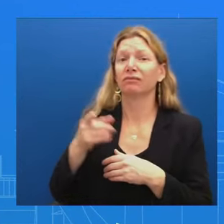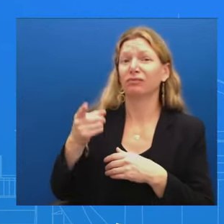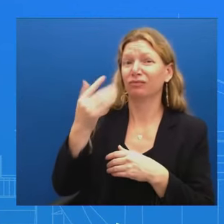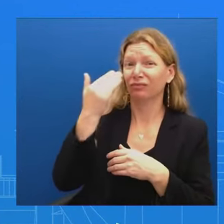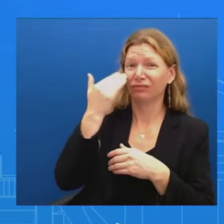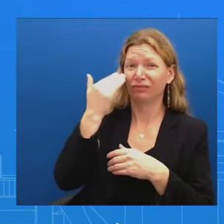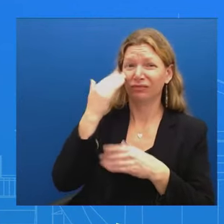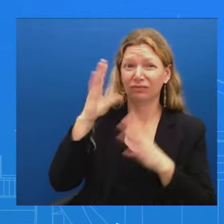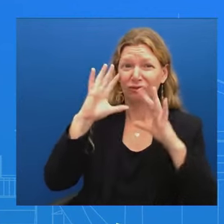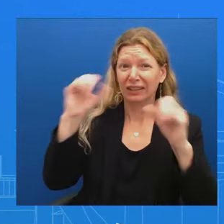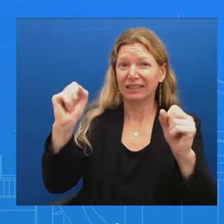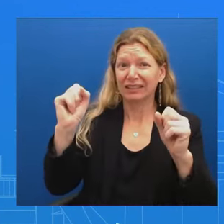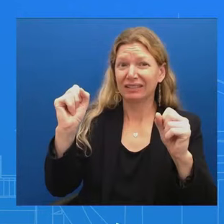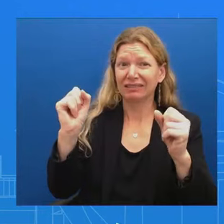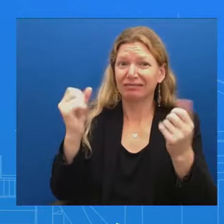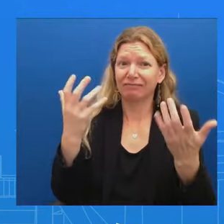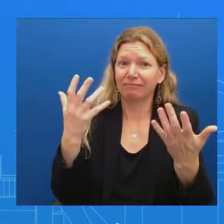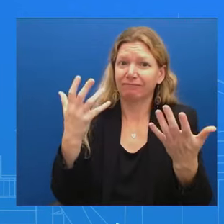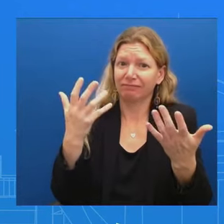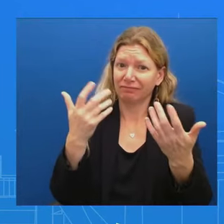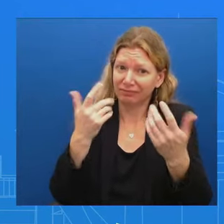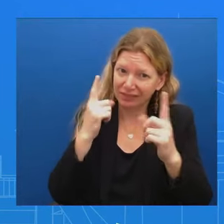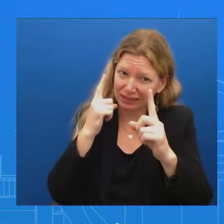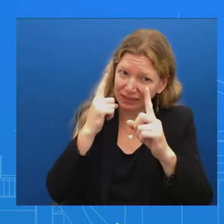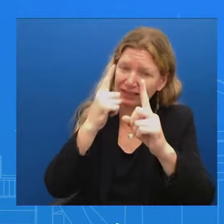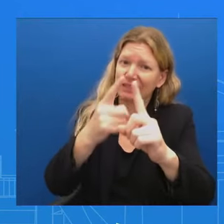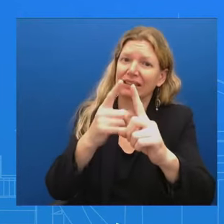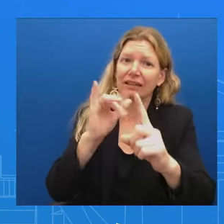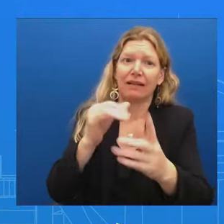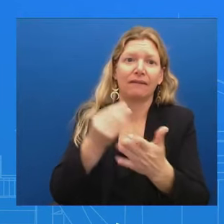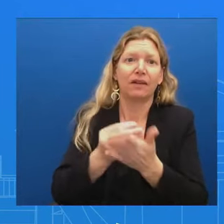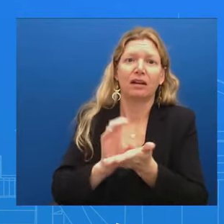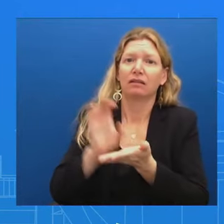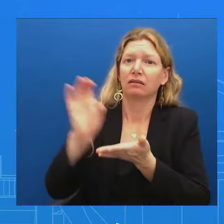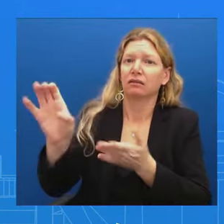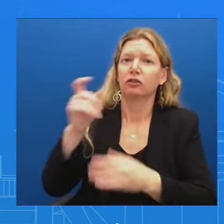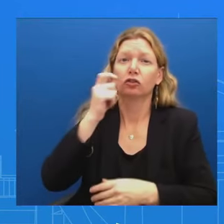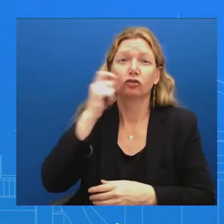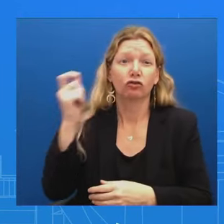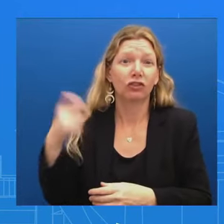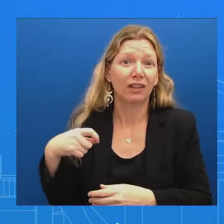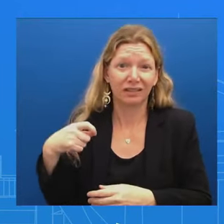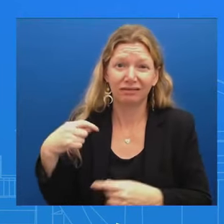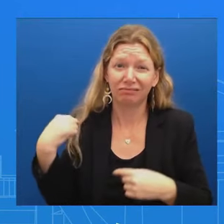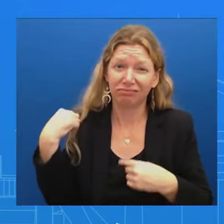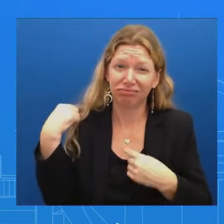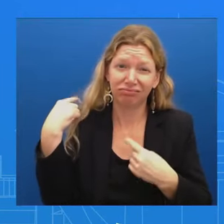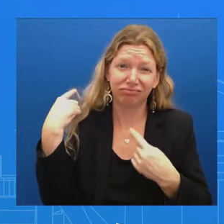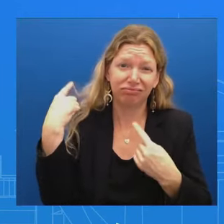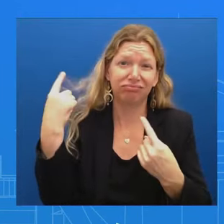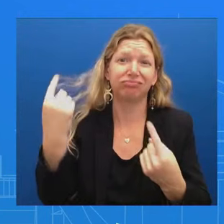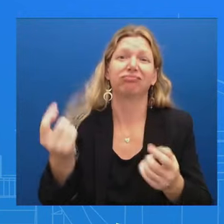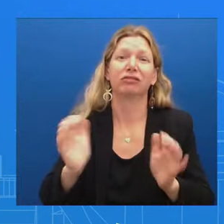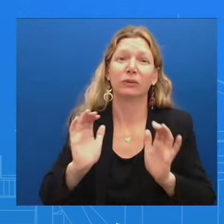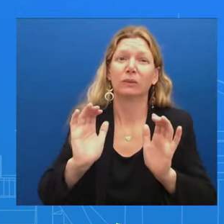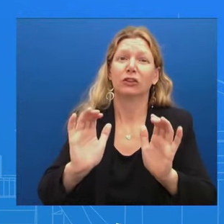Israel, Indo-Pacific We've been very clear about that Obviously, we had this really careful